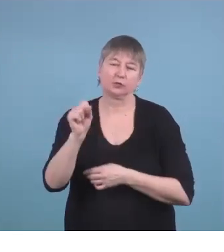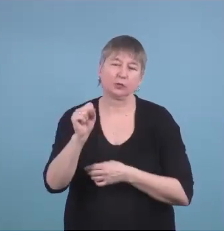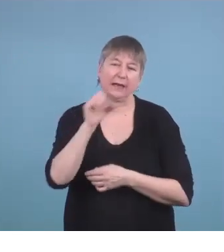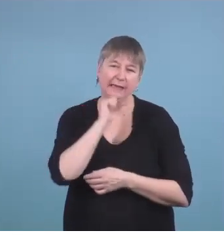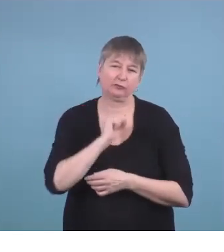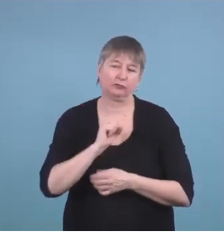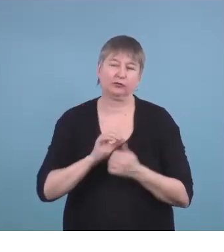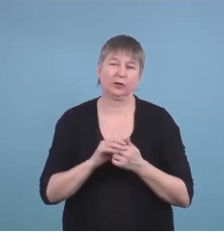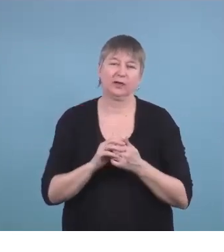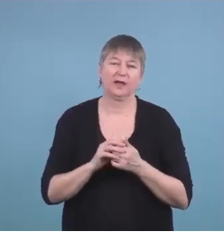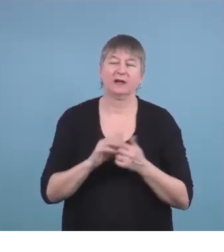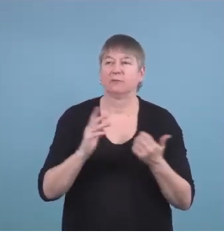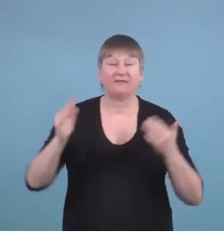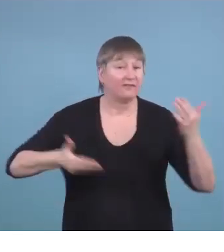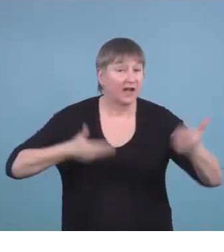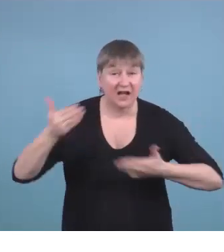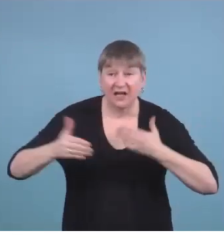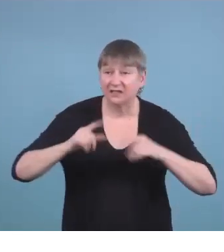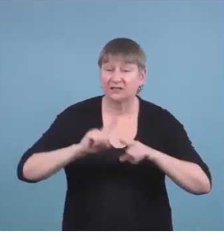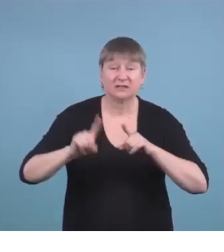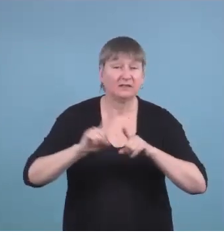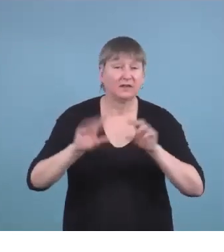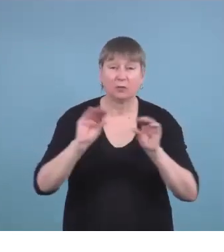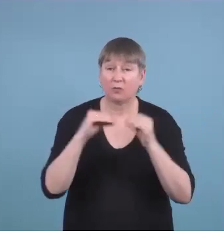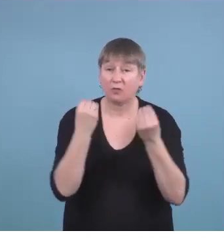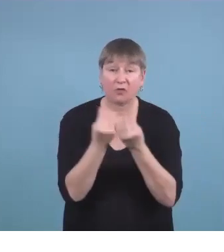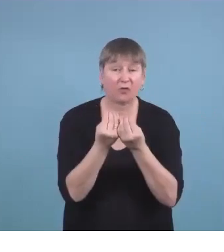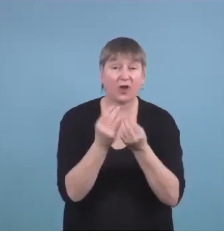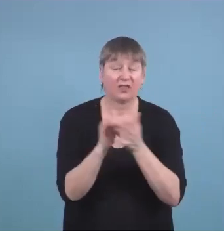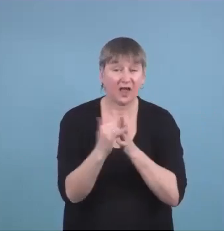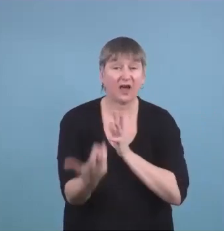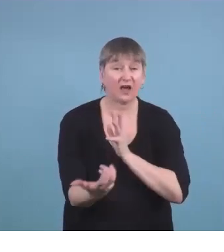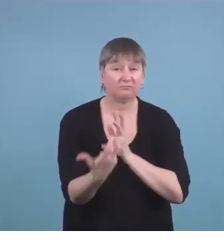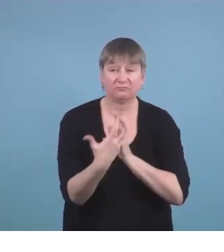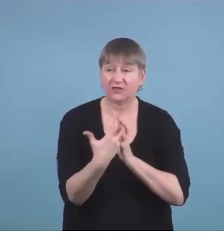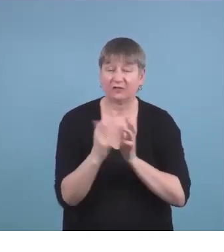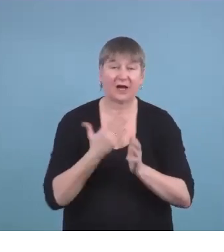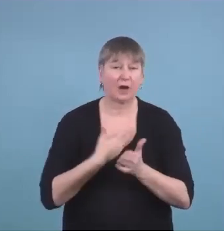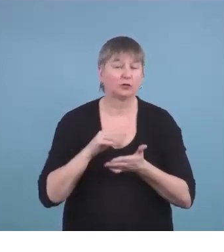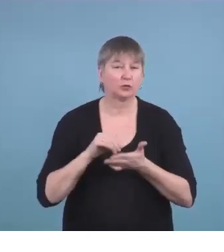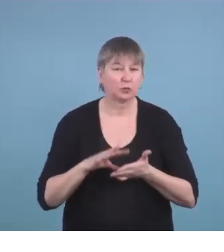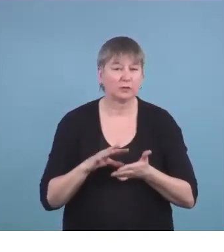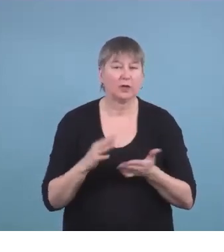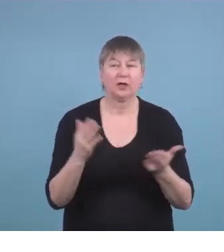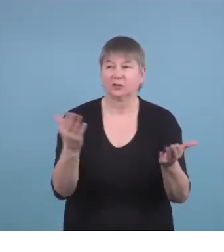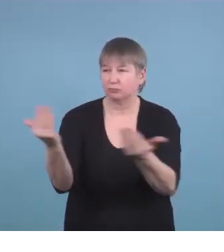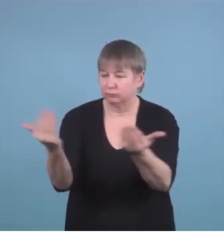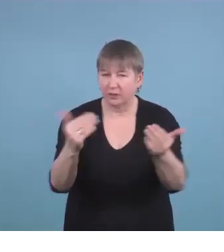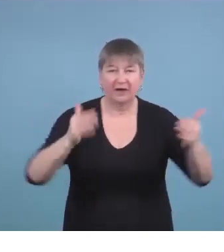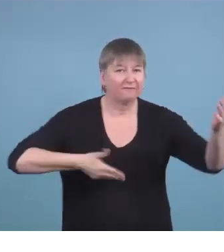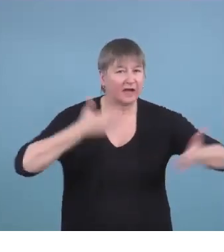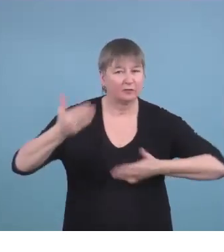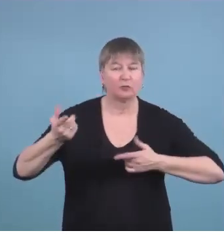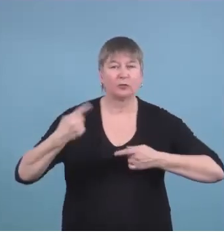organizations that fit with our students to the event and it's helped us